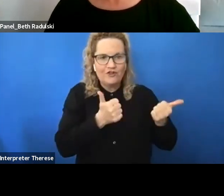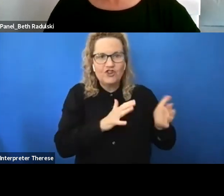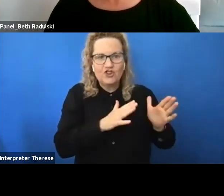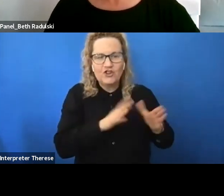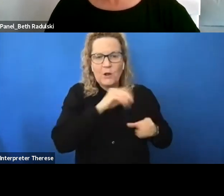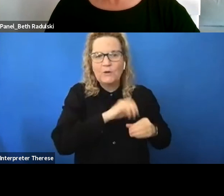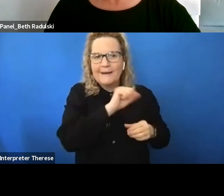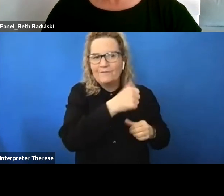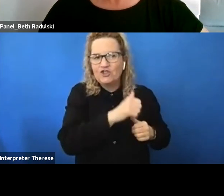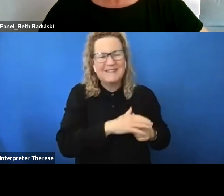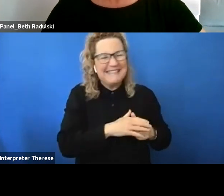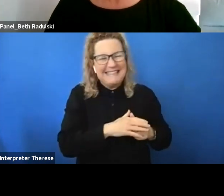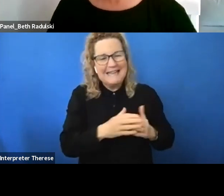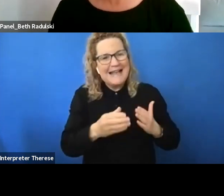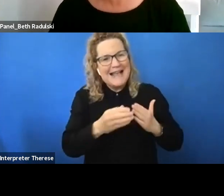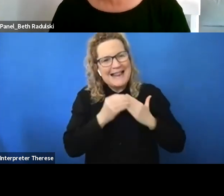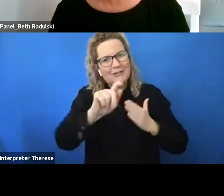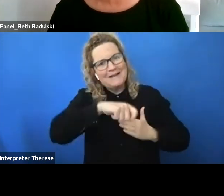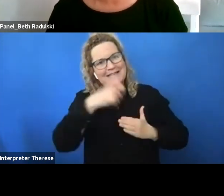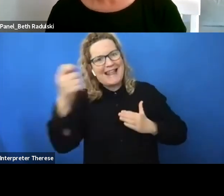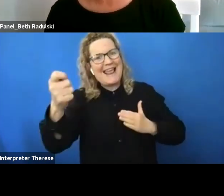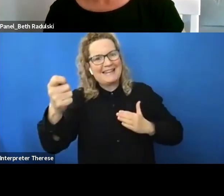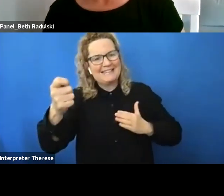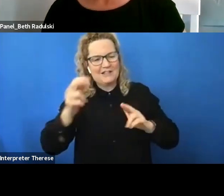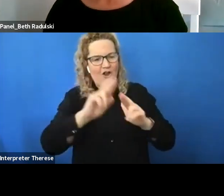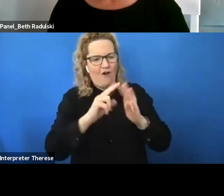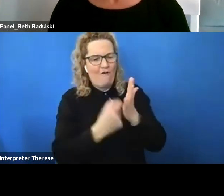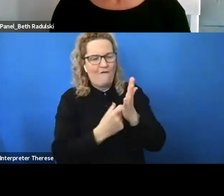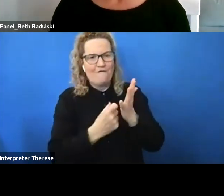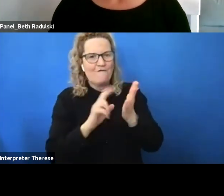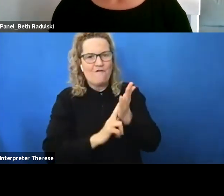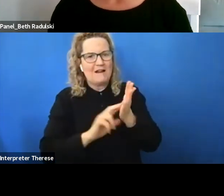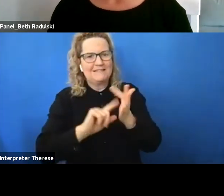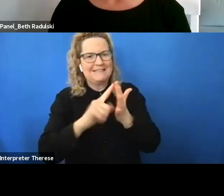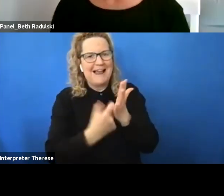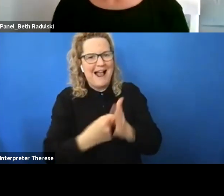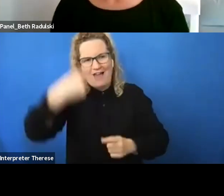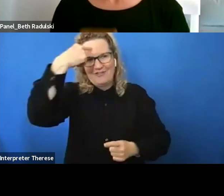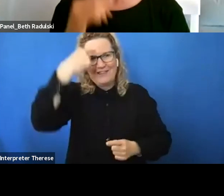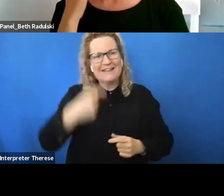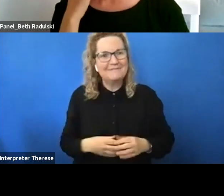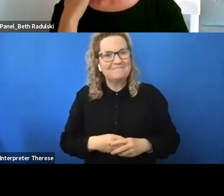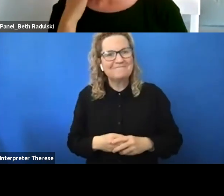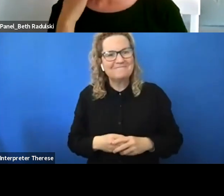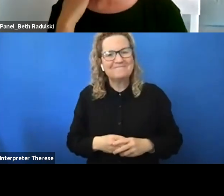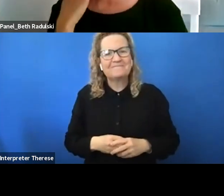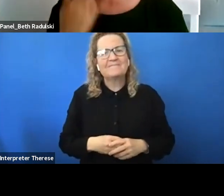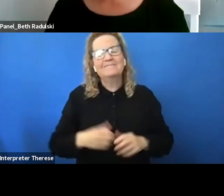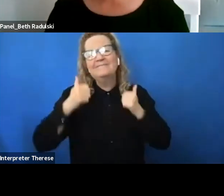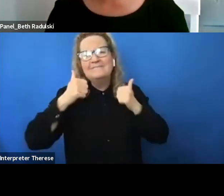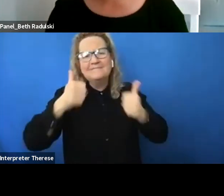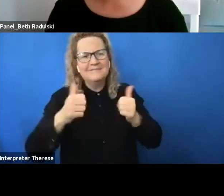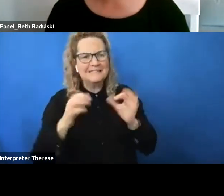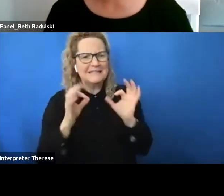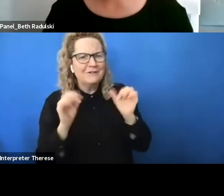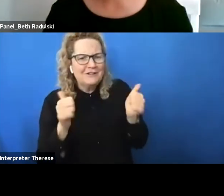is is the next frontier i think fantastic beth and what a powerful way to finish on